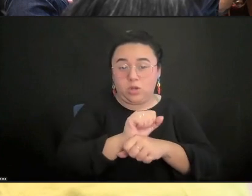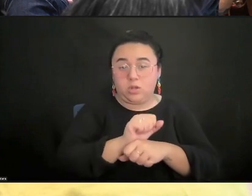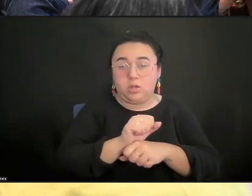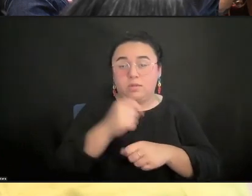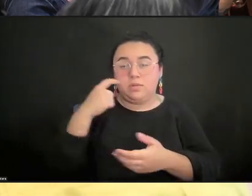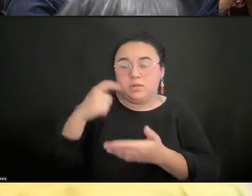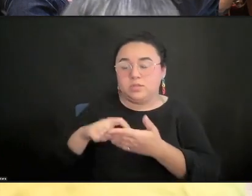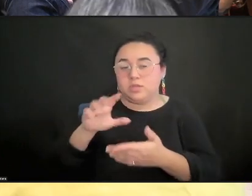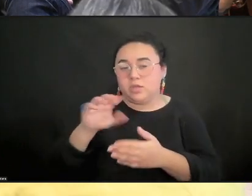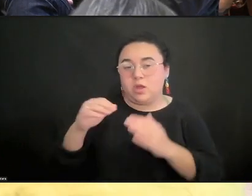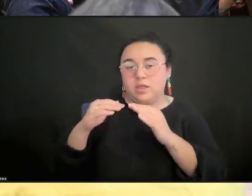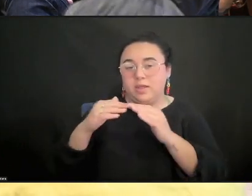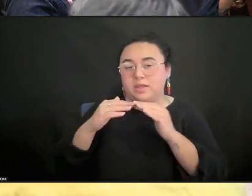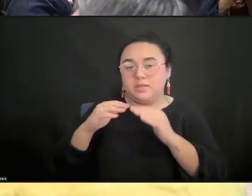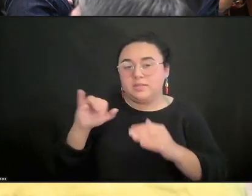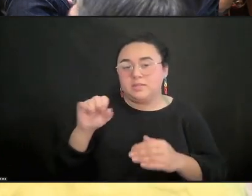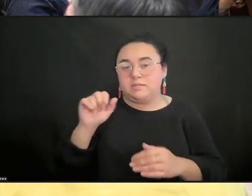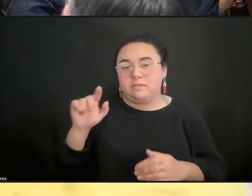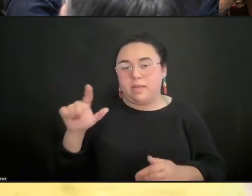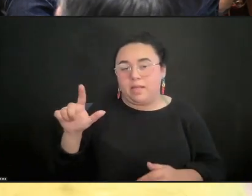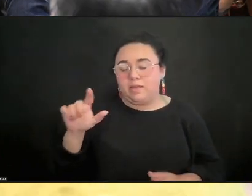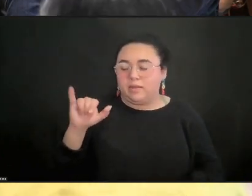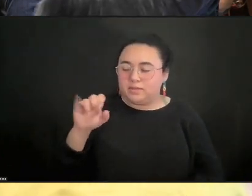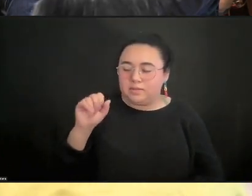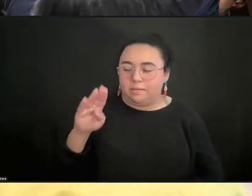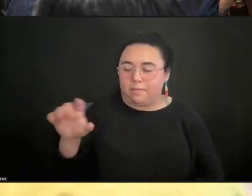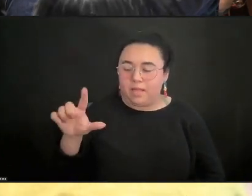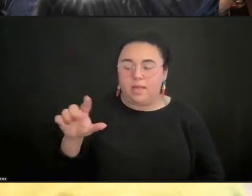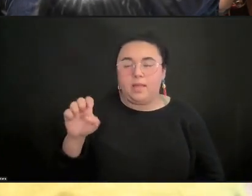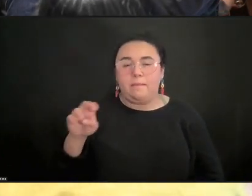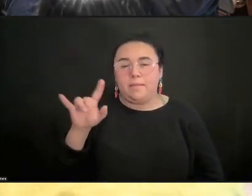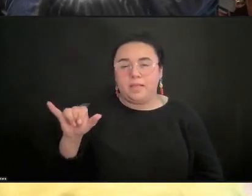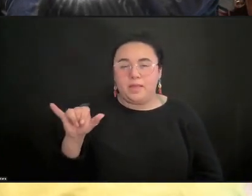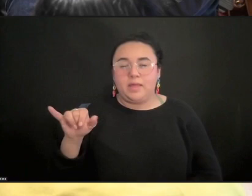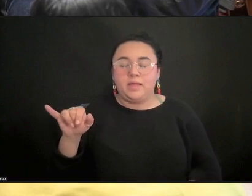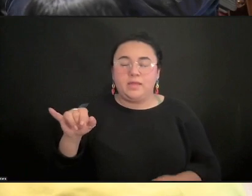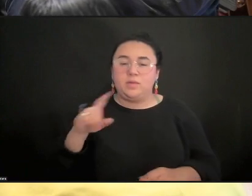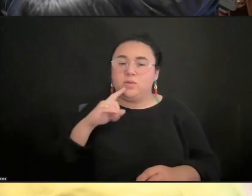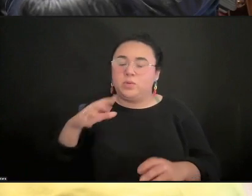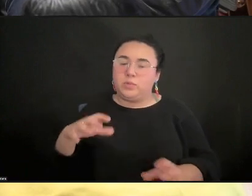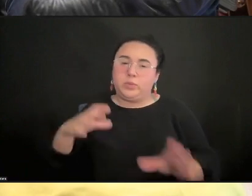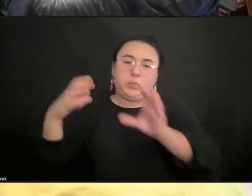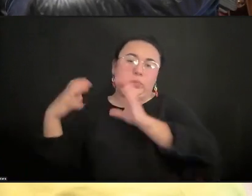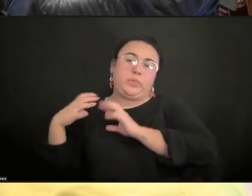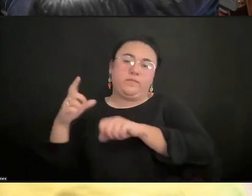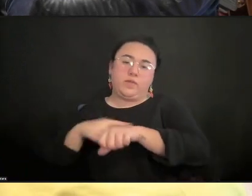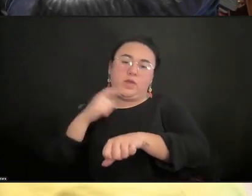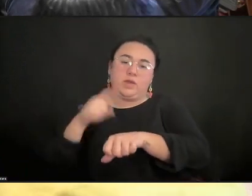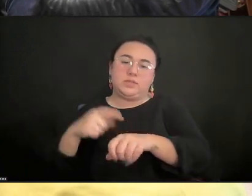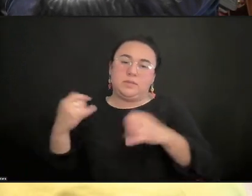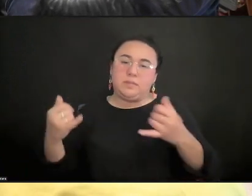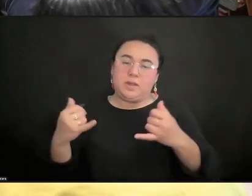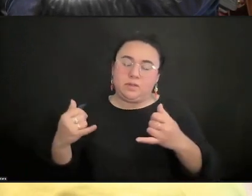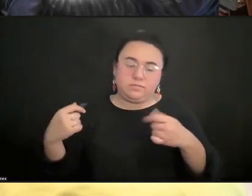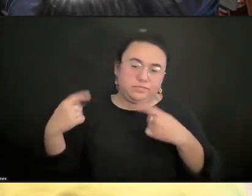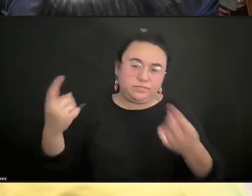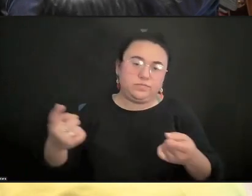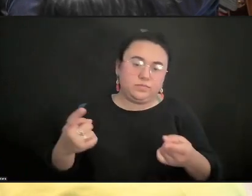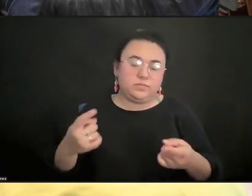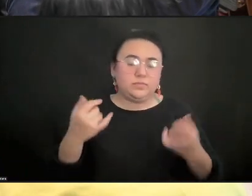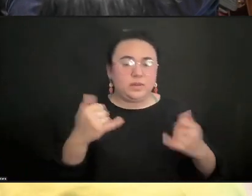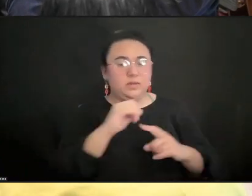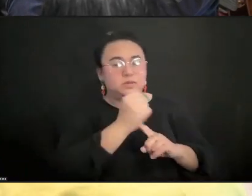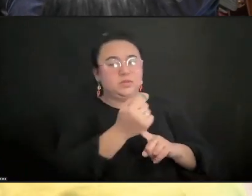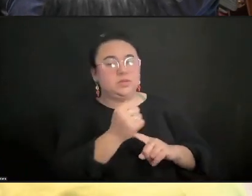colleagues, Isabel and Emily over there on the corner, who've been doing all this heavy lifting for so long now, is that we are now in a situation where our legal counsel is not